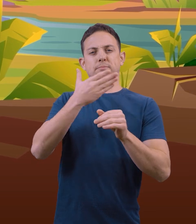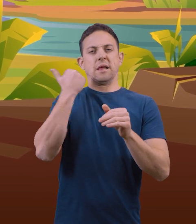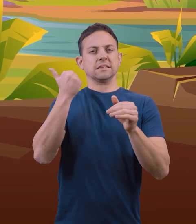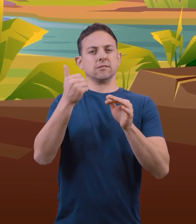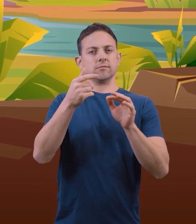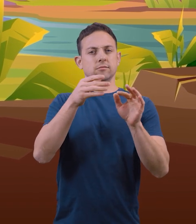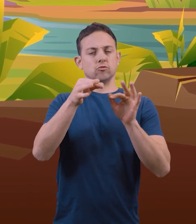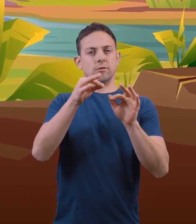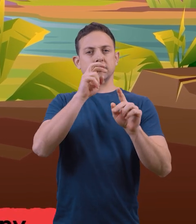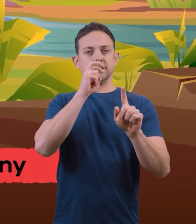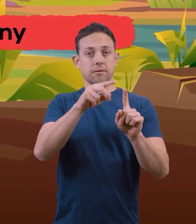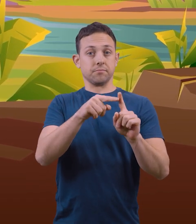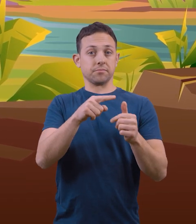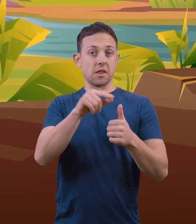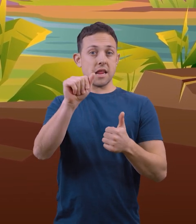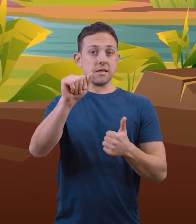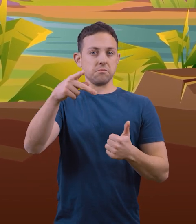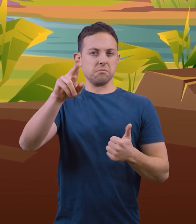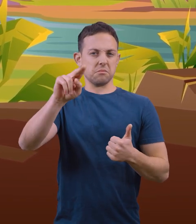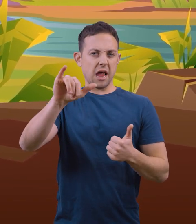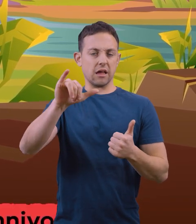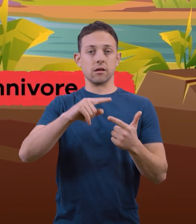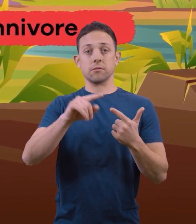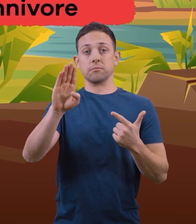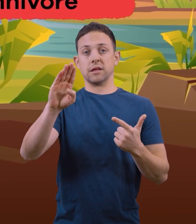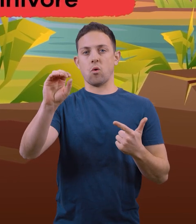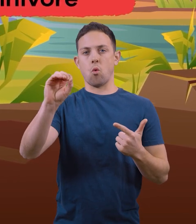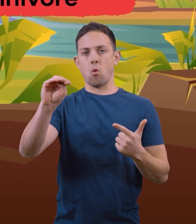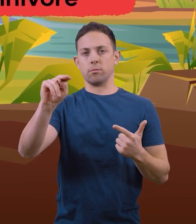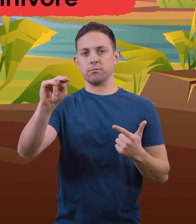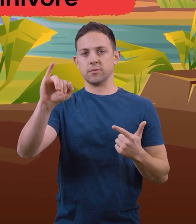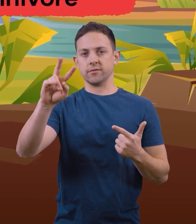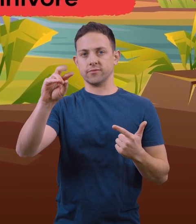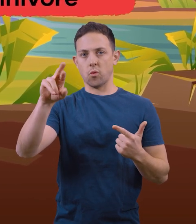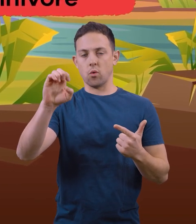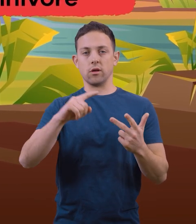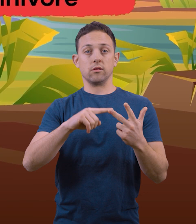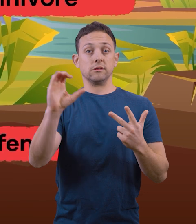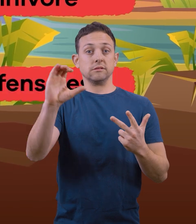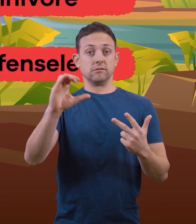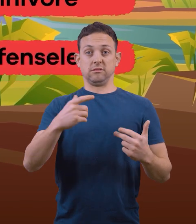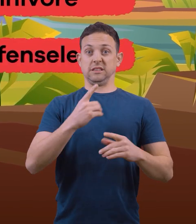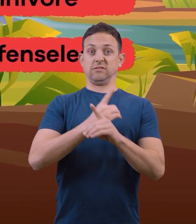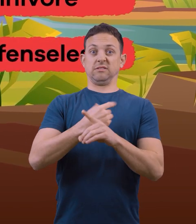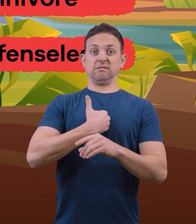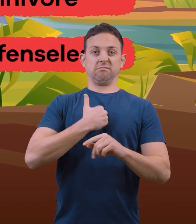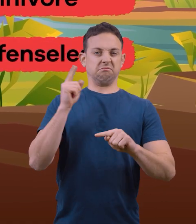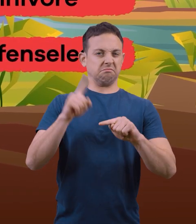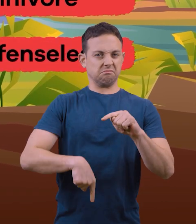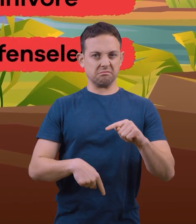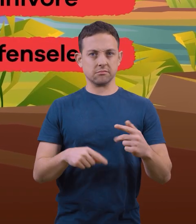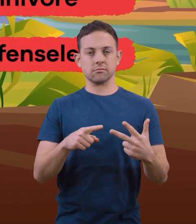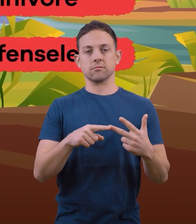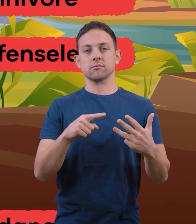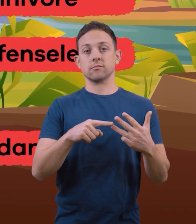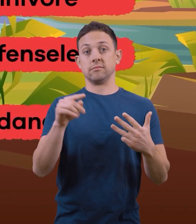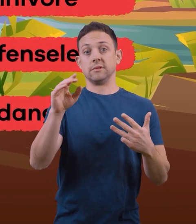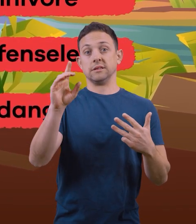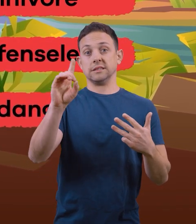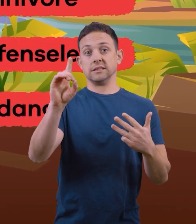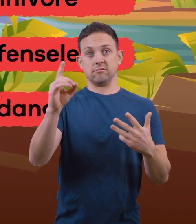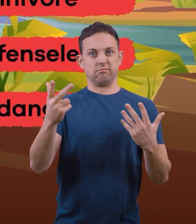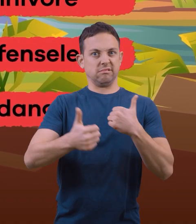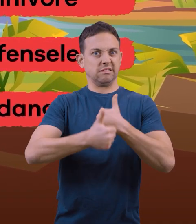snake. A. Puny B. Omnivore C. Defenseless D.